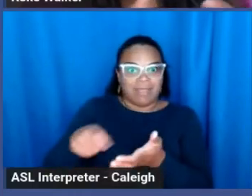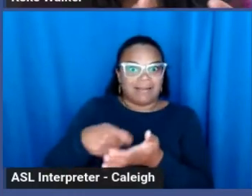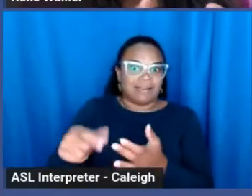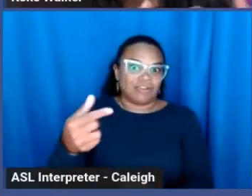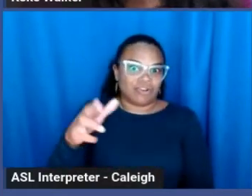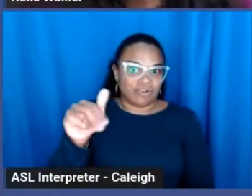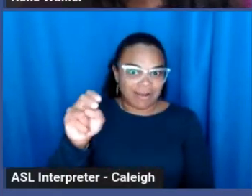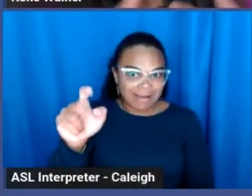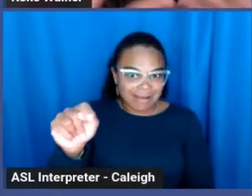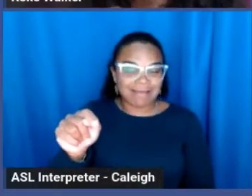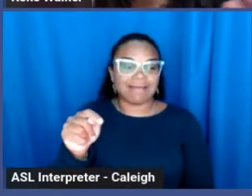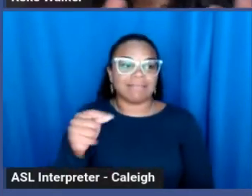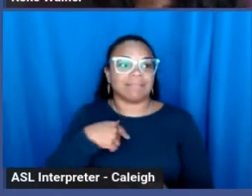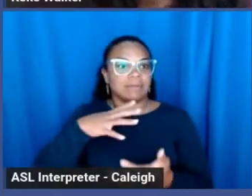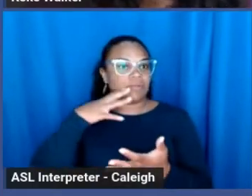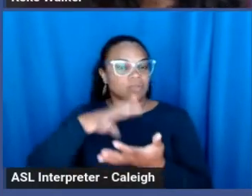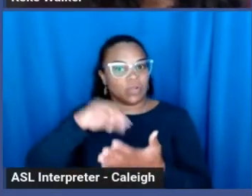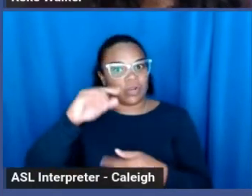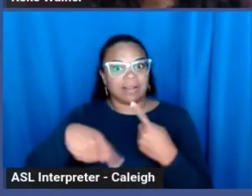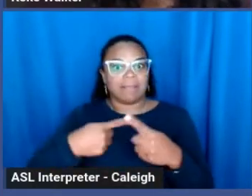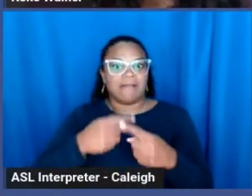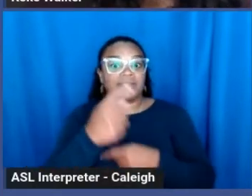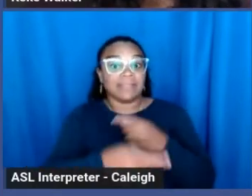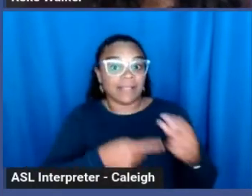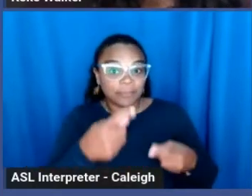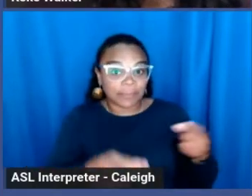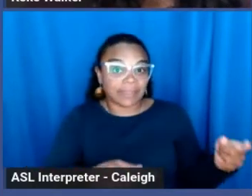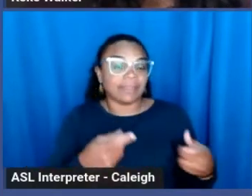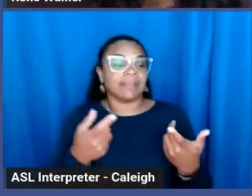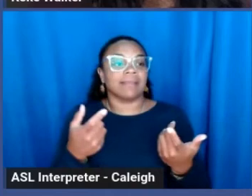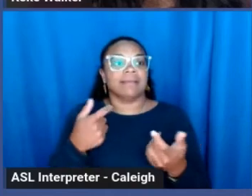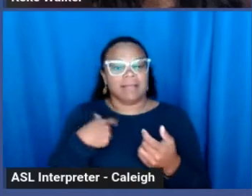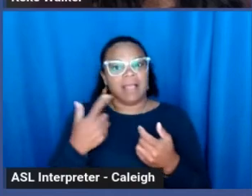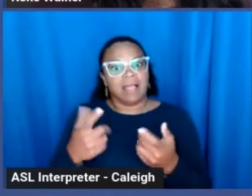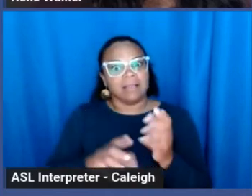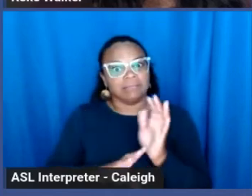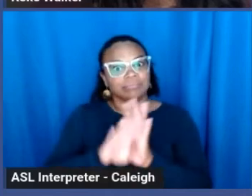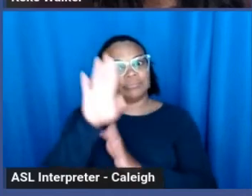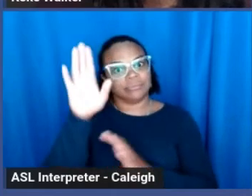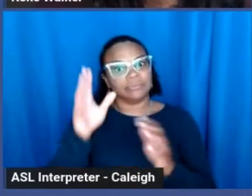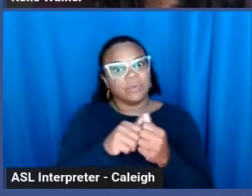process and philanthropy, and grow with other folks that had that same interest.